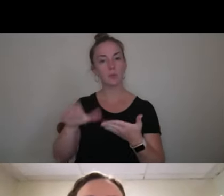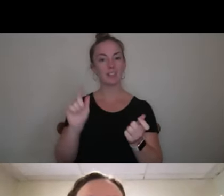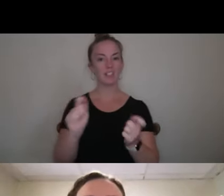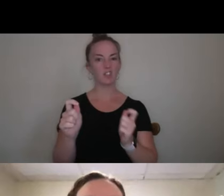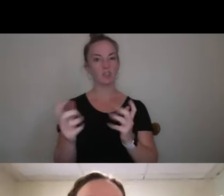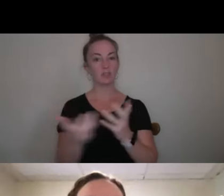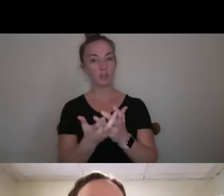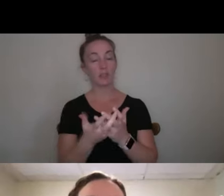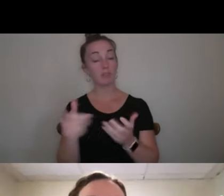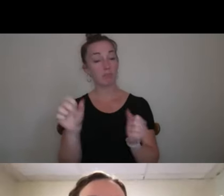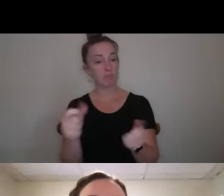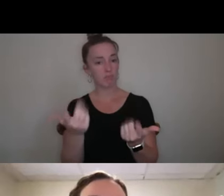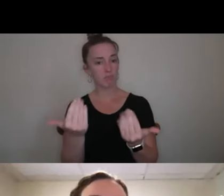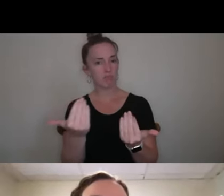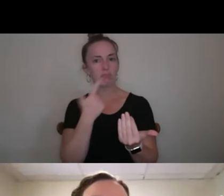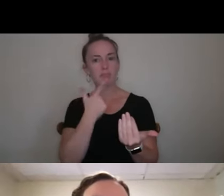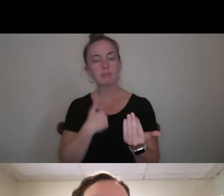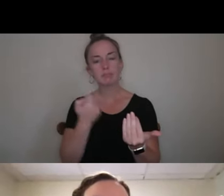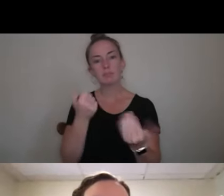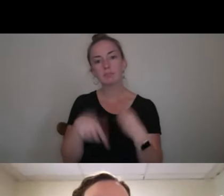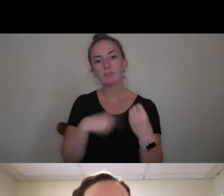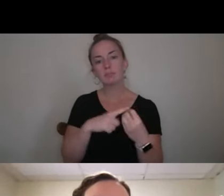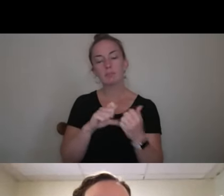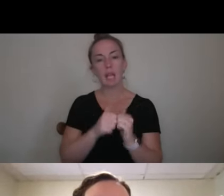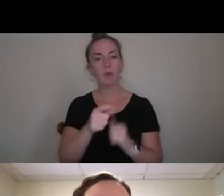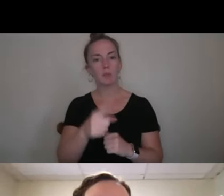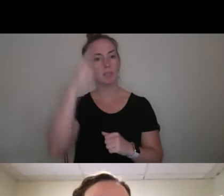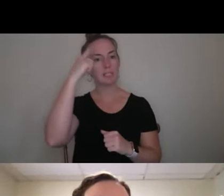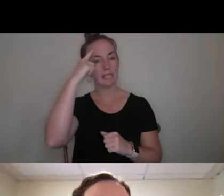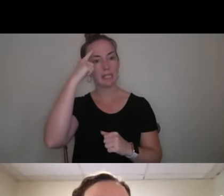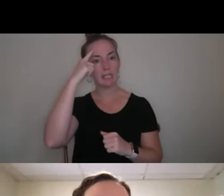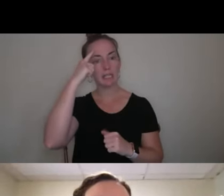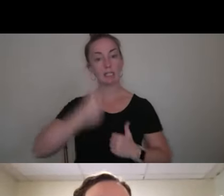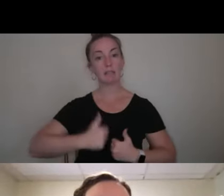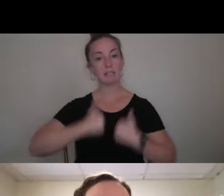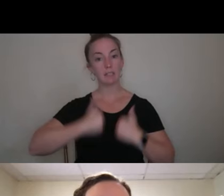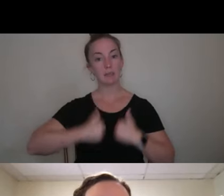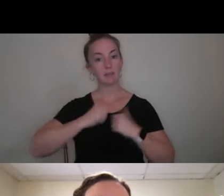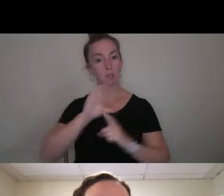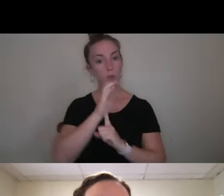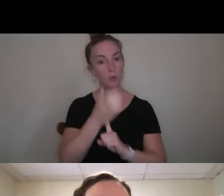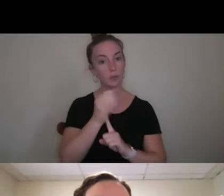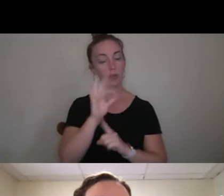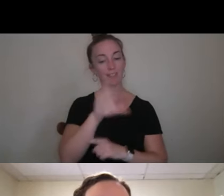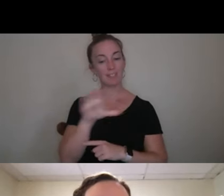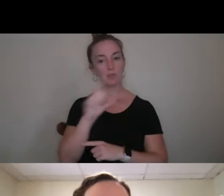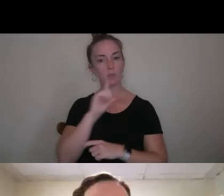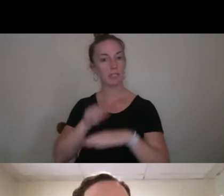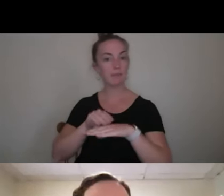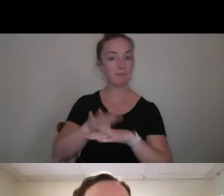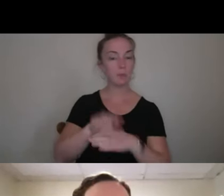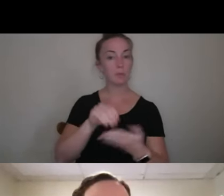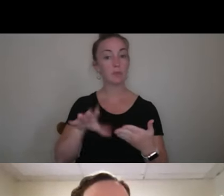Can you tell me a little bit about how you think the residential culture of center really influences the student